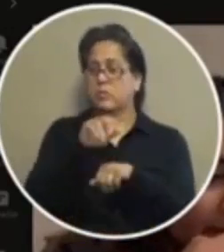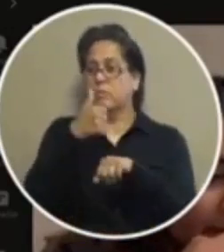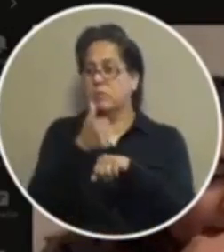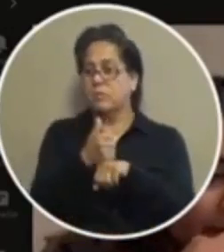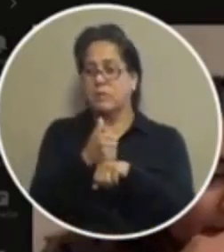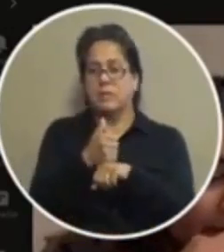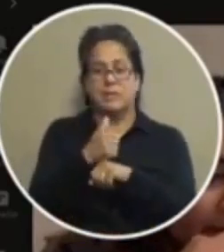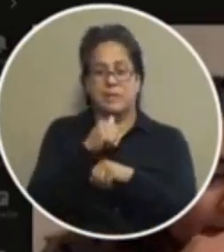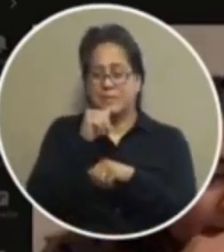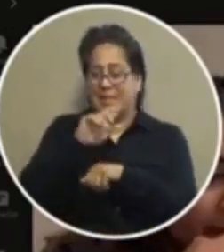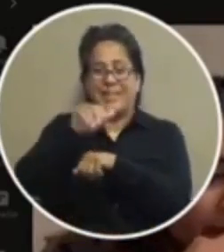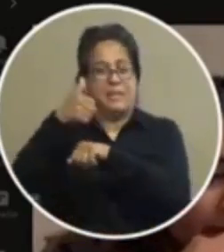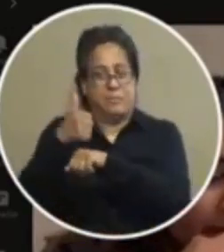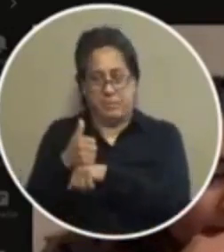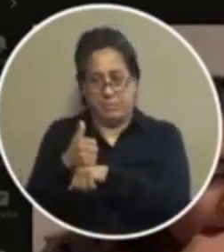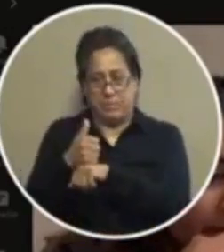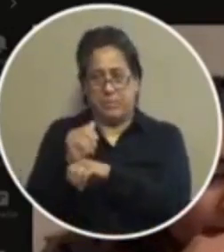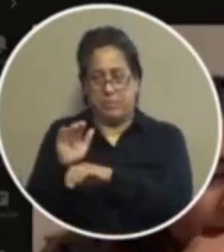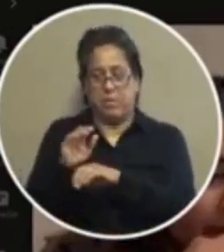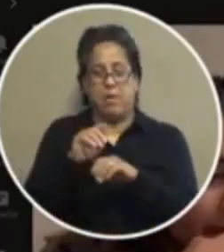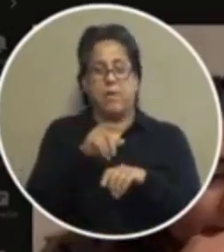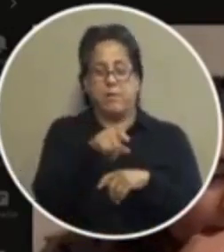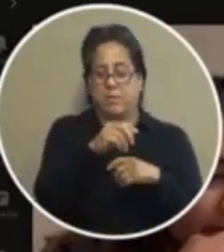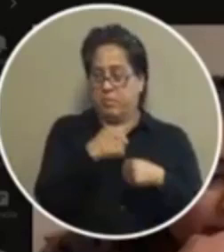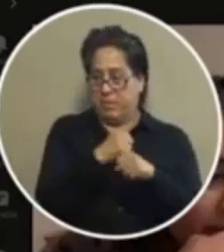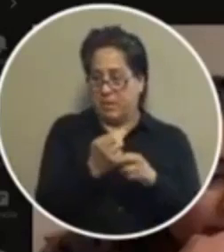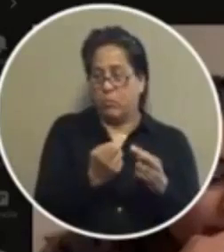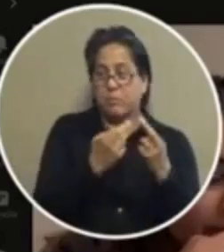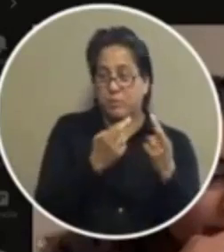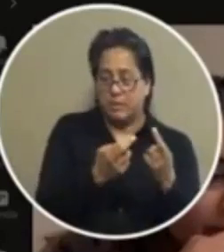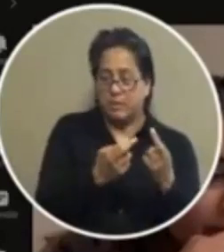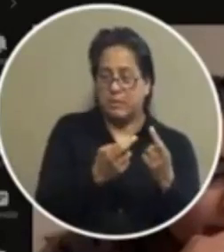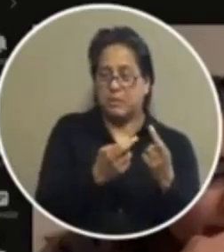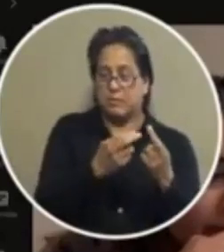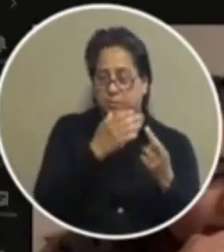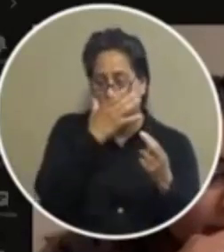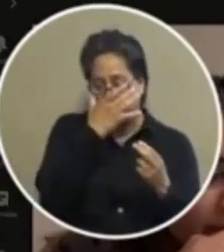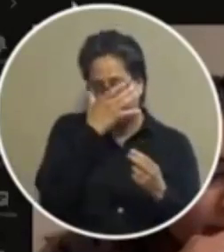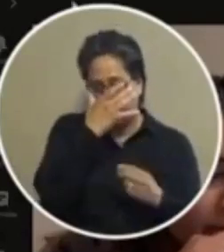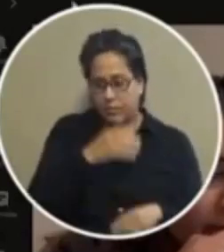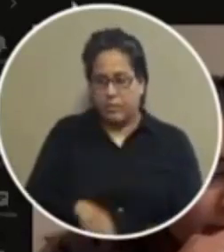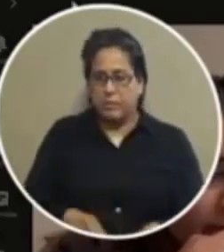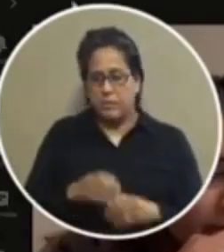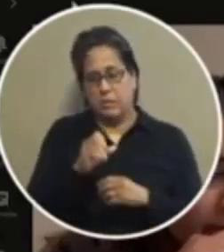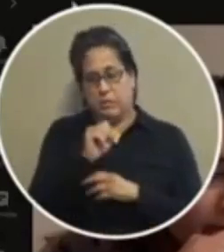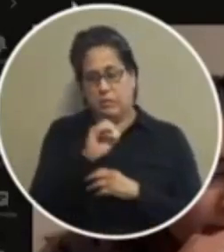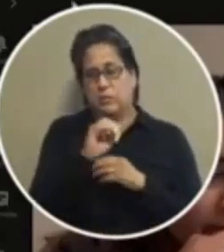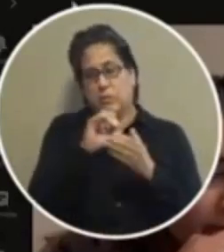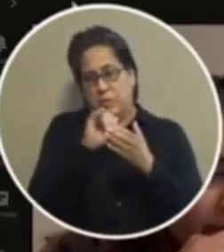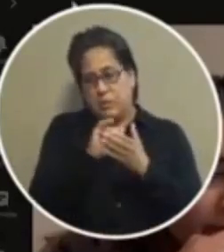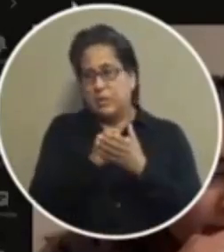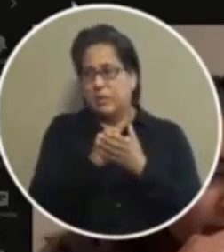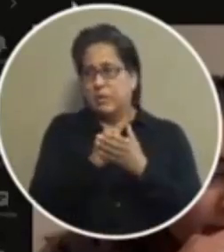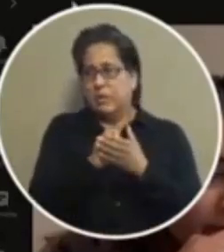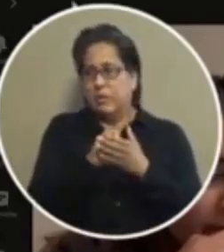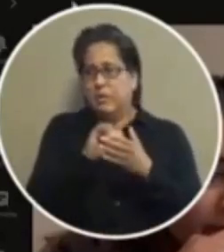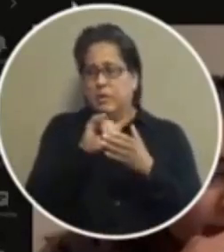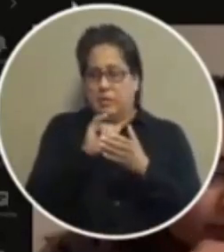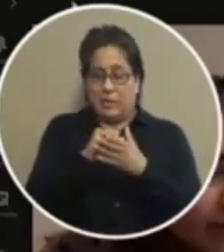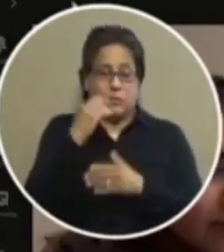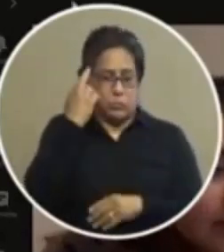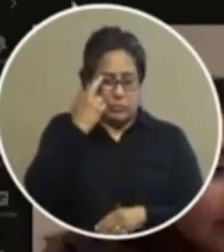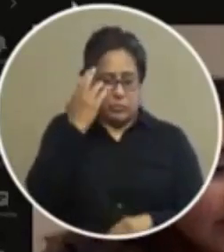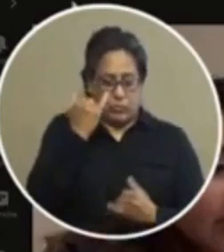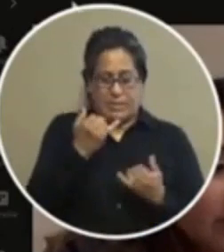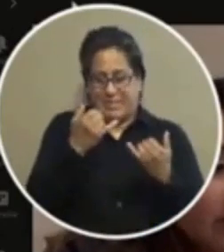wasn't an implementation of the program and so they're making their recommendation whether you know it is agreed upon or not and so that's that's the way that's the reason